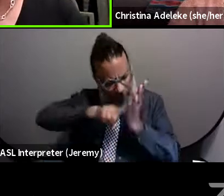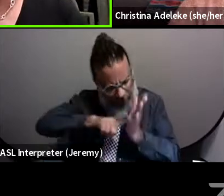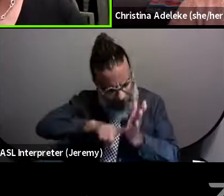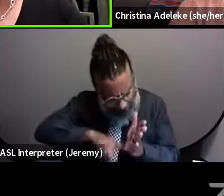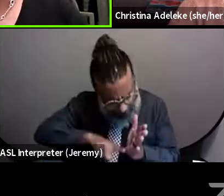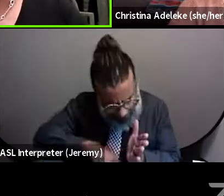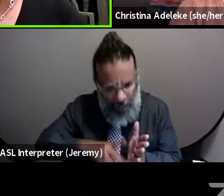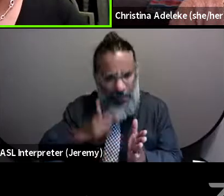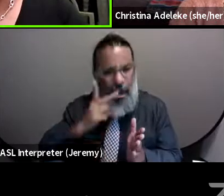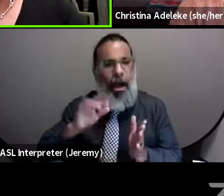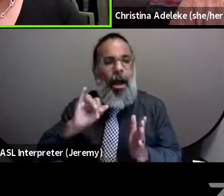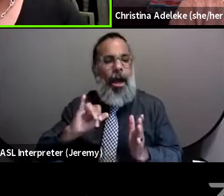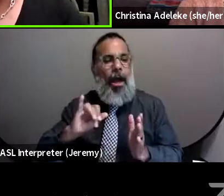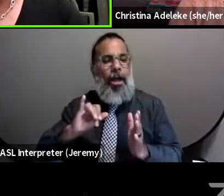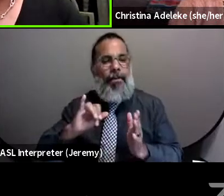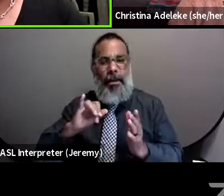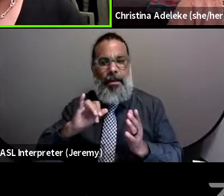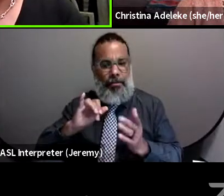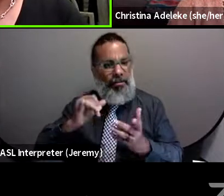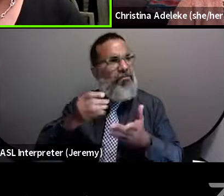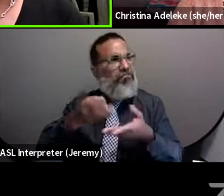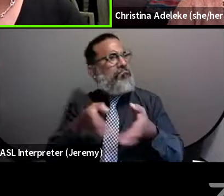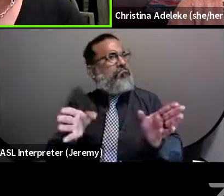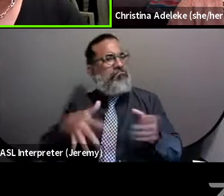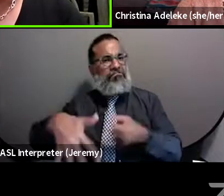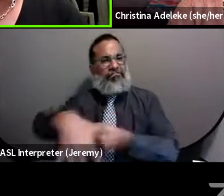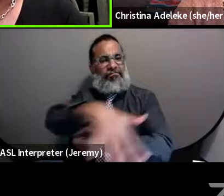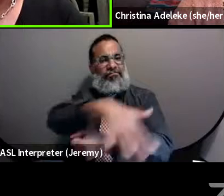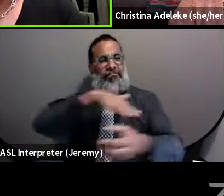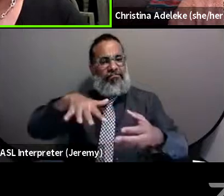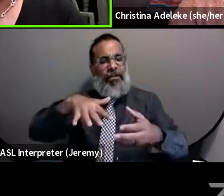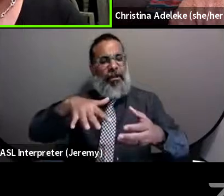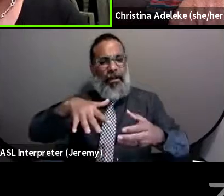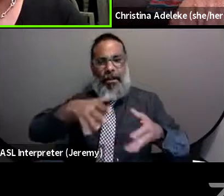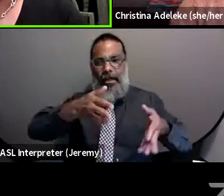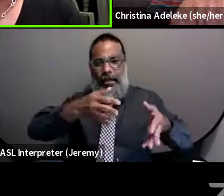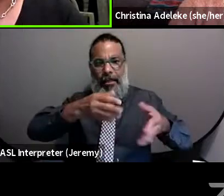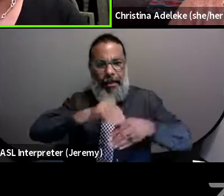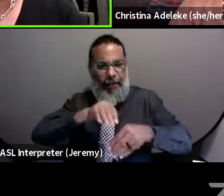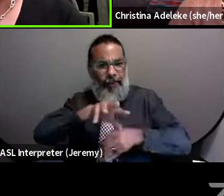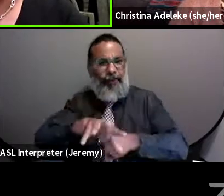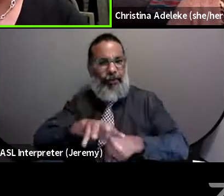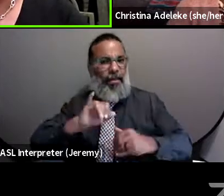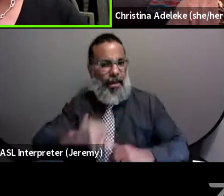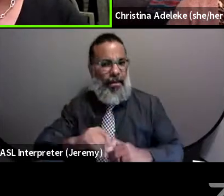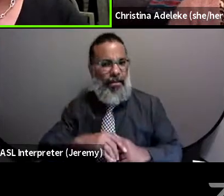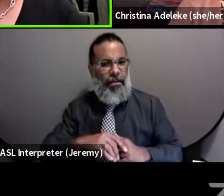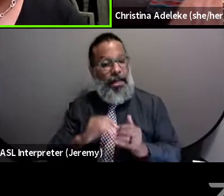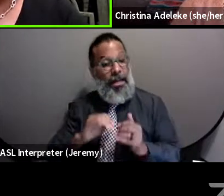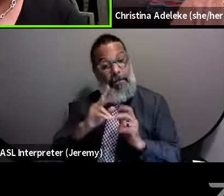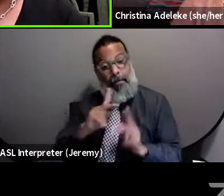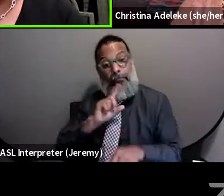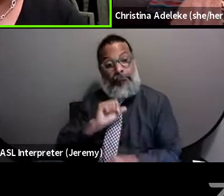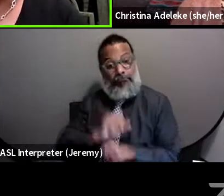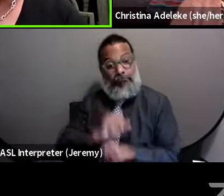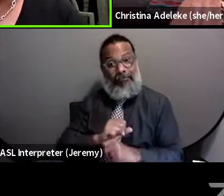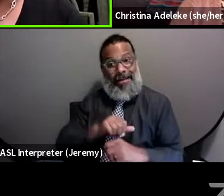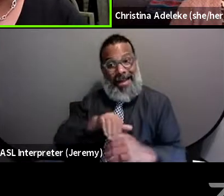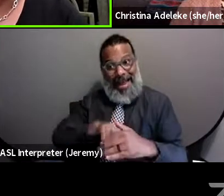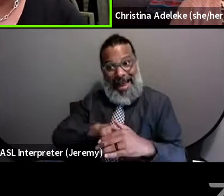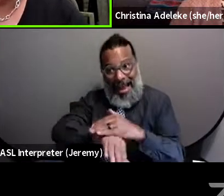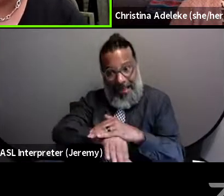social, social determinants of health and how people are truly able to access health care in reality.